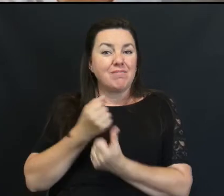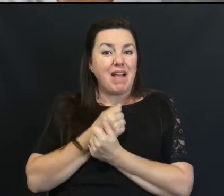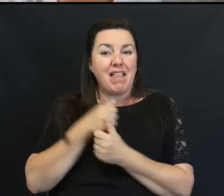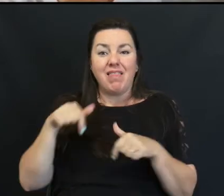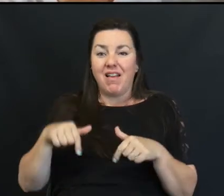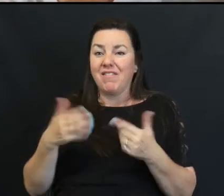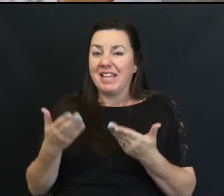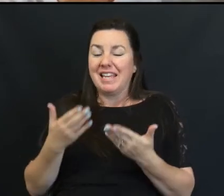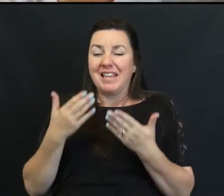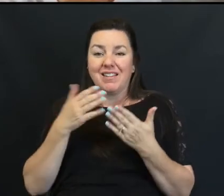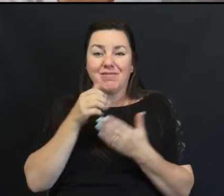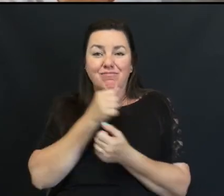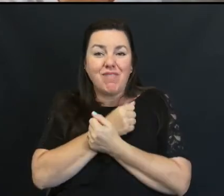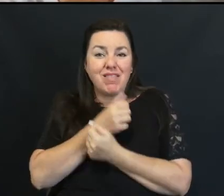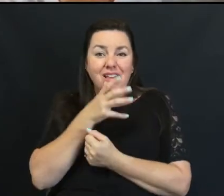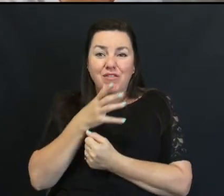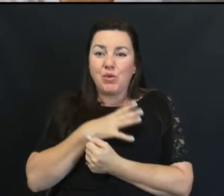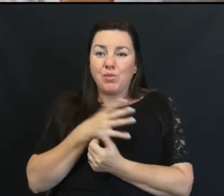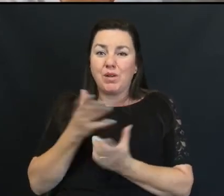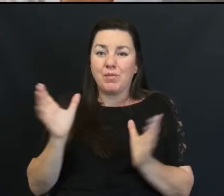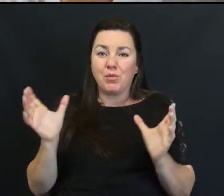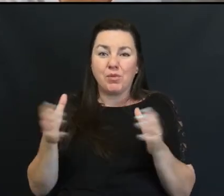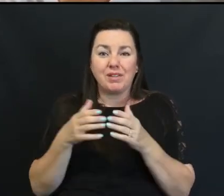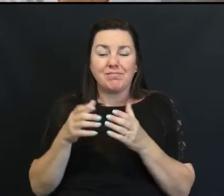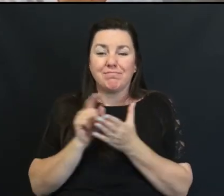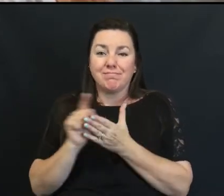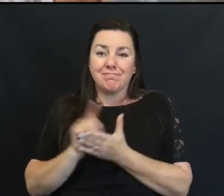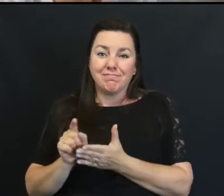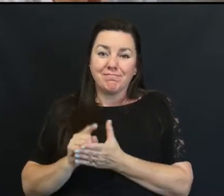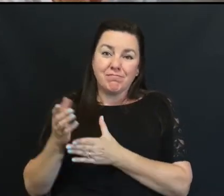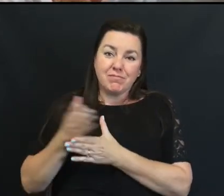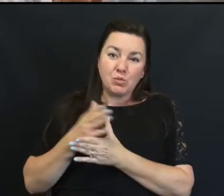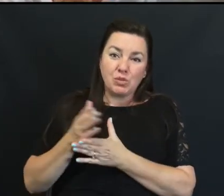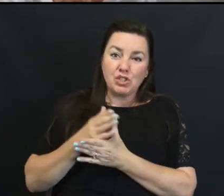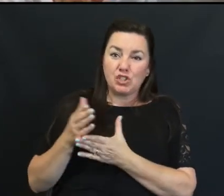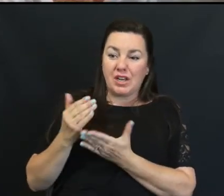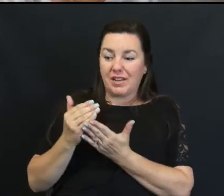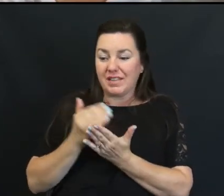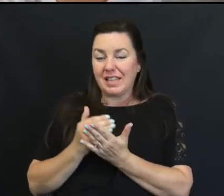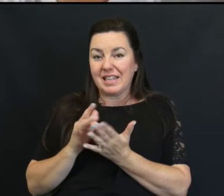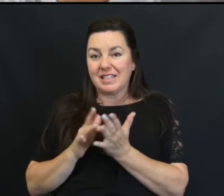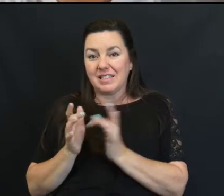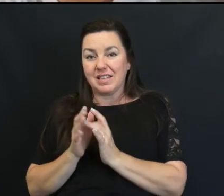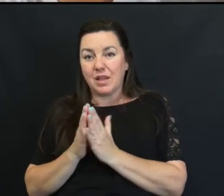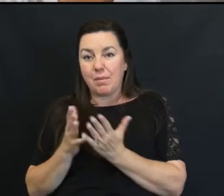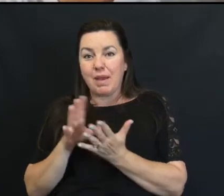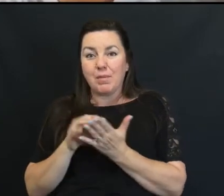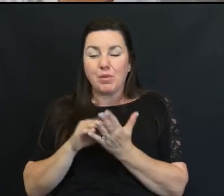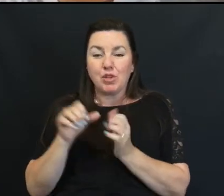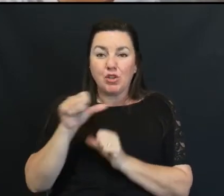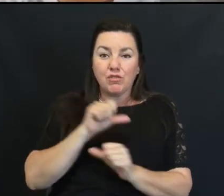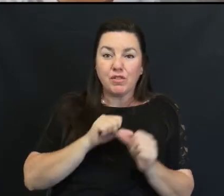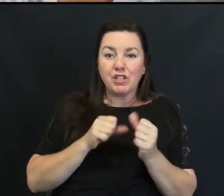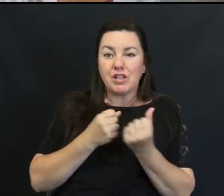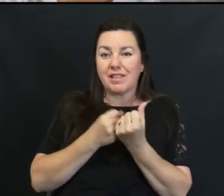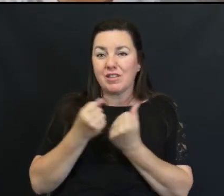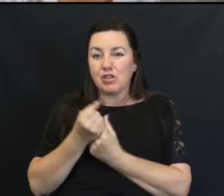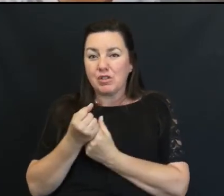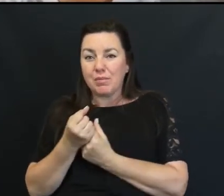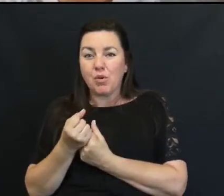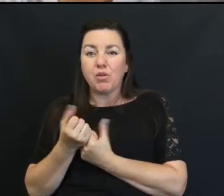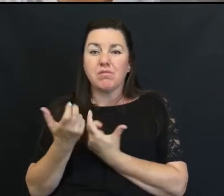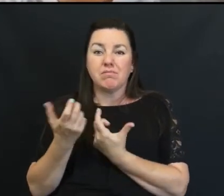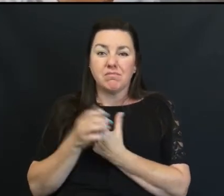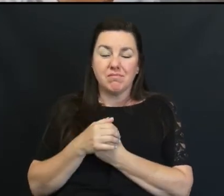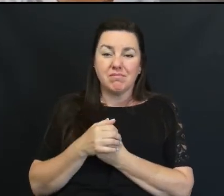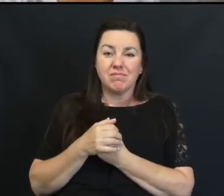I love Women It brings Us together Every week We share The lessons Of the Bible We learn From each Other We support Each